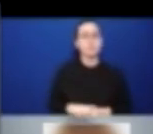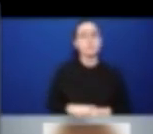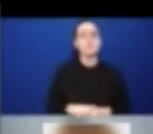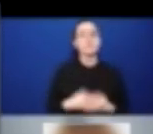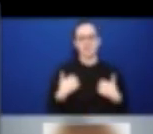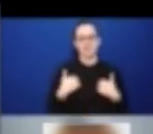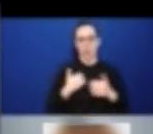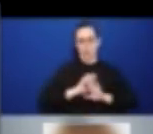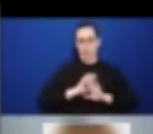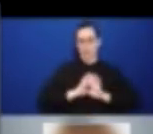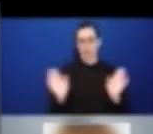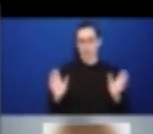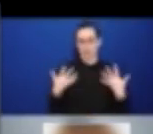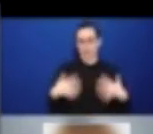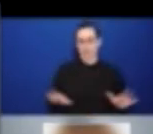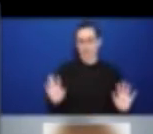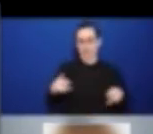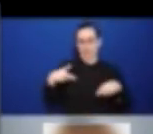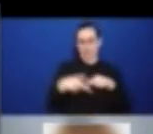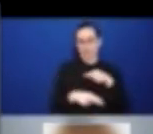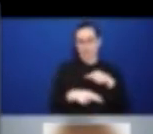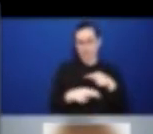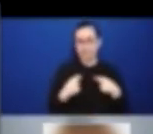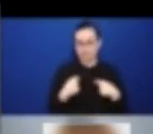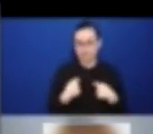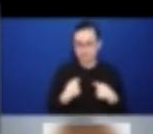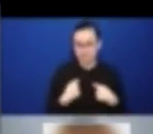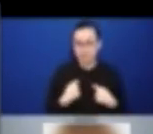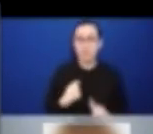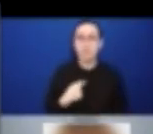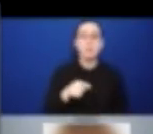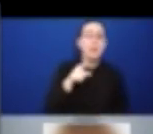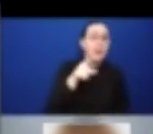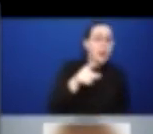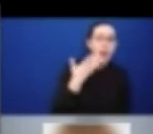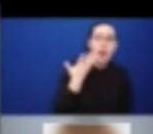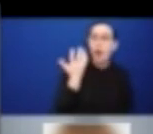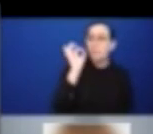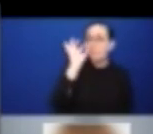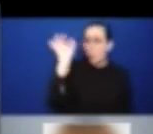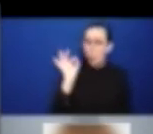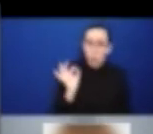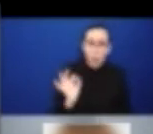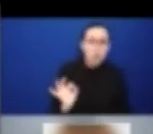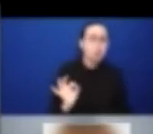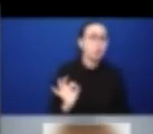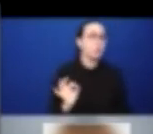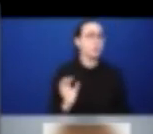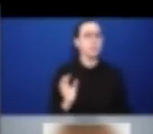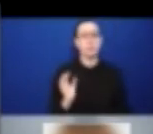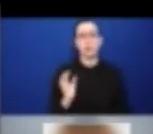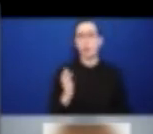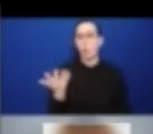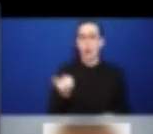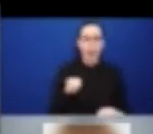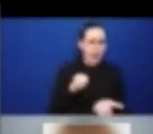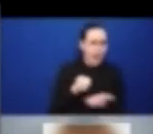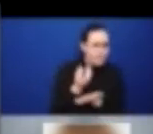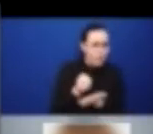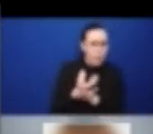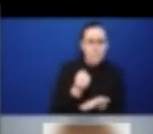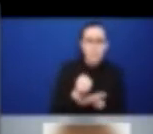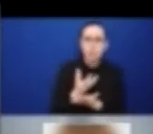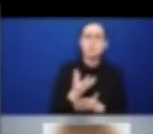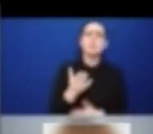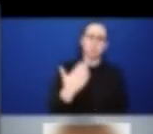my slides. But if you do have any questions, any information needs, please do not hesitate to